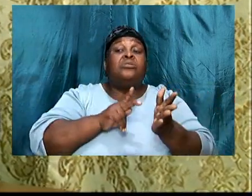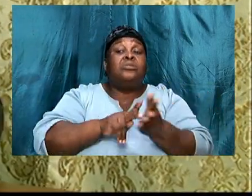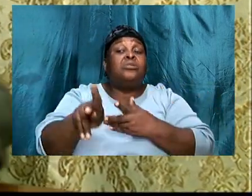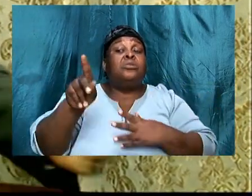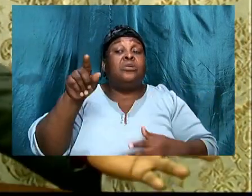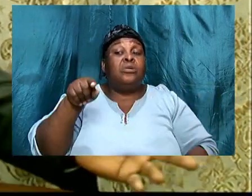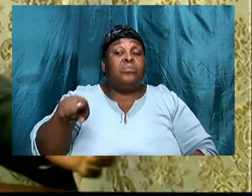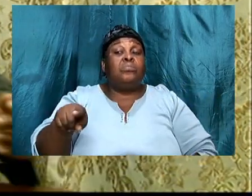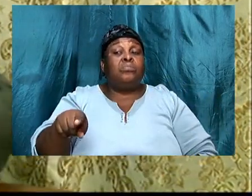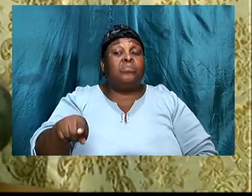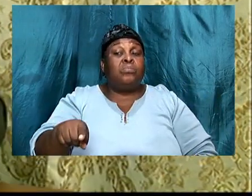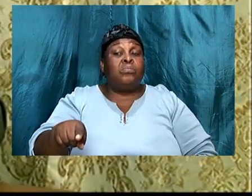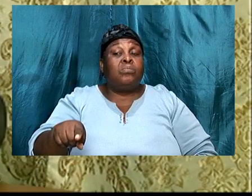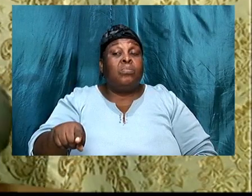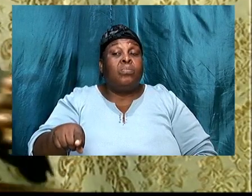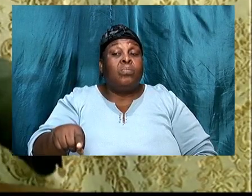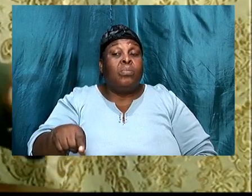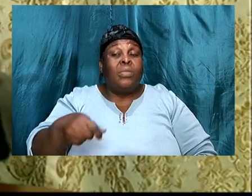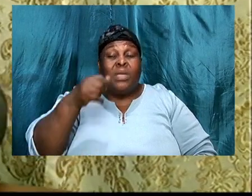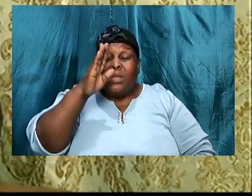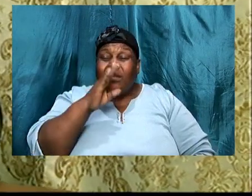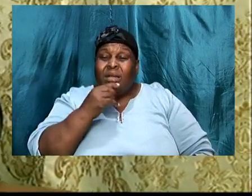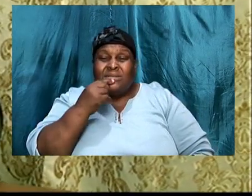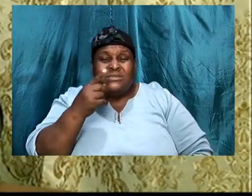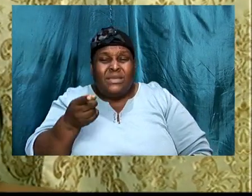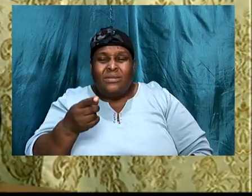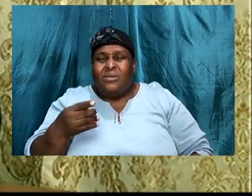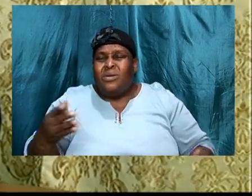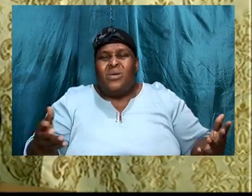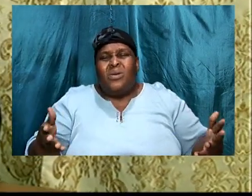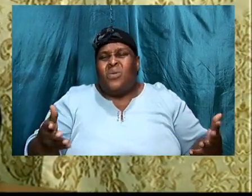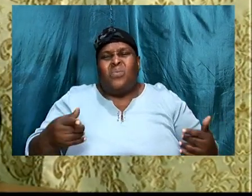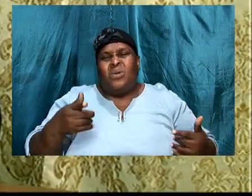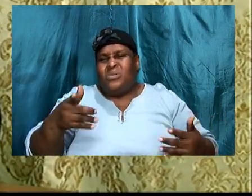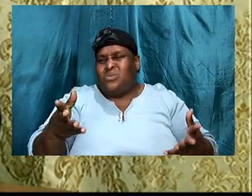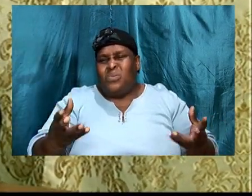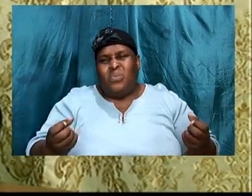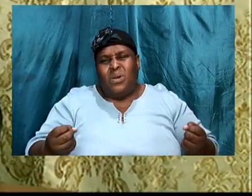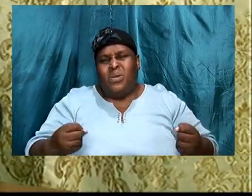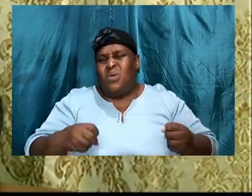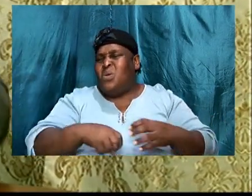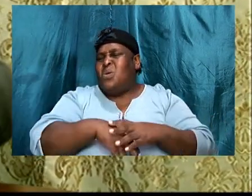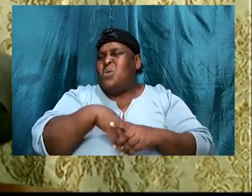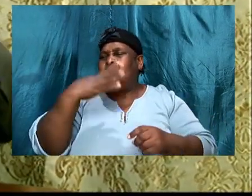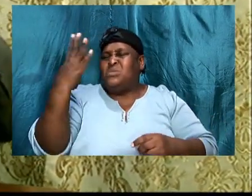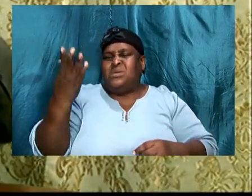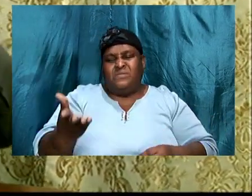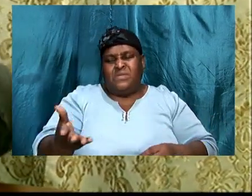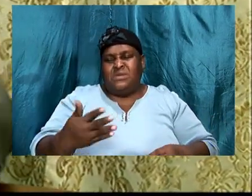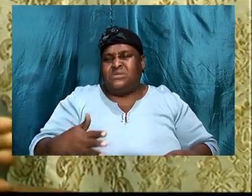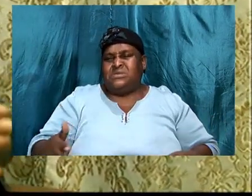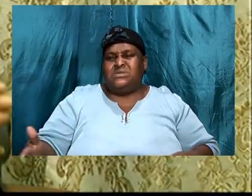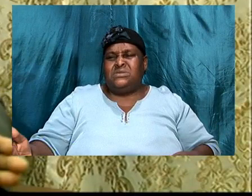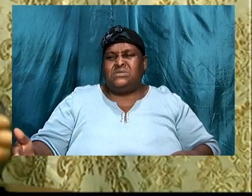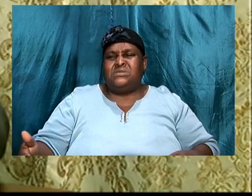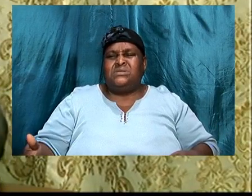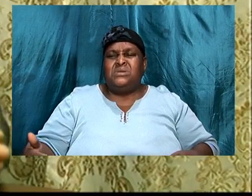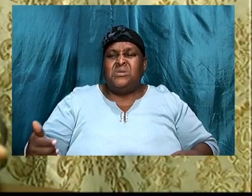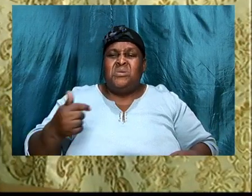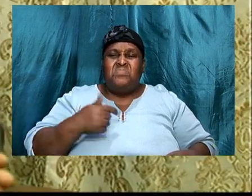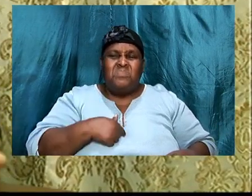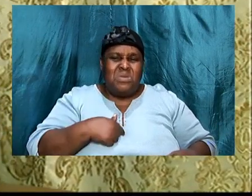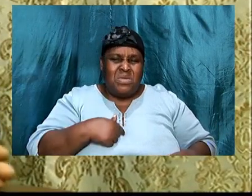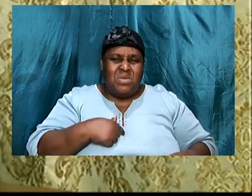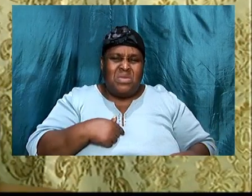and God said, what would you, what would you have out of these things, him said, look here, I am not choosing, I rather to